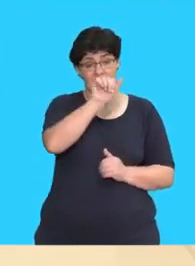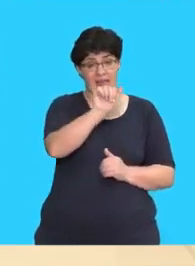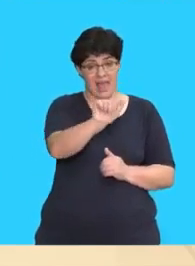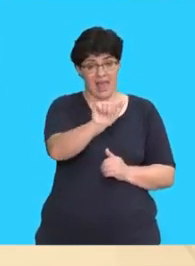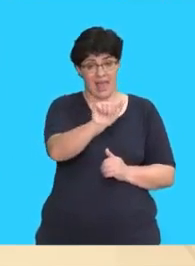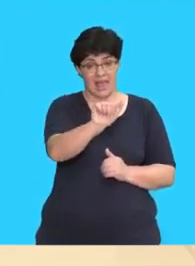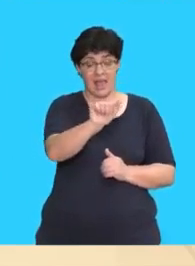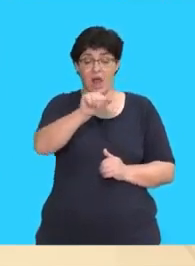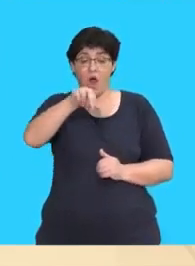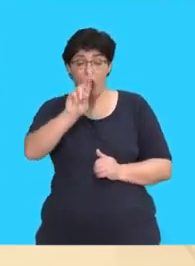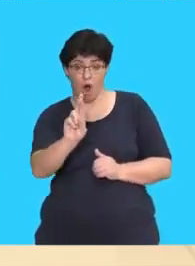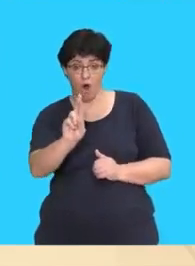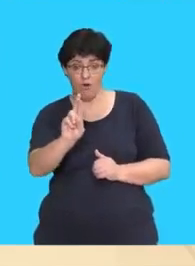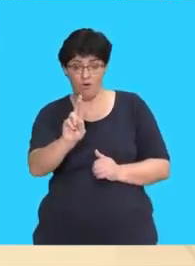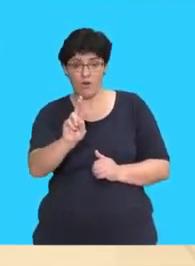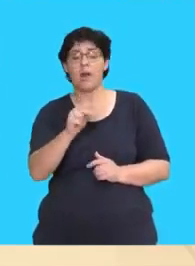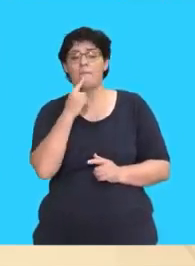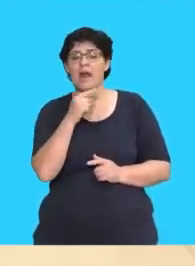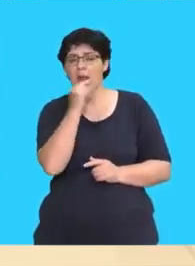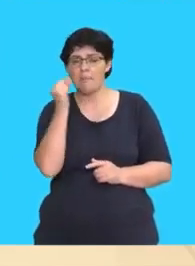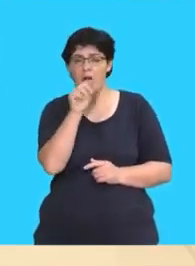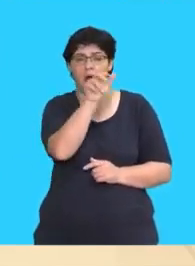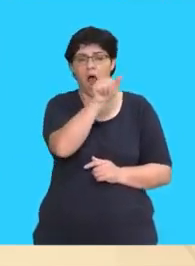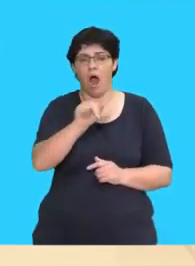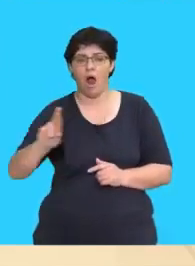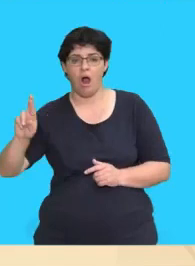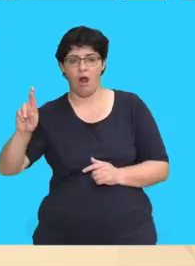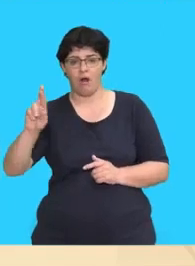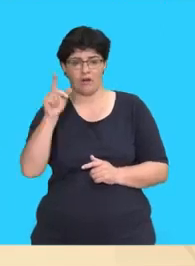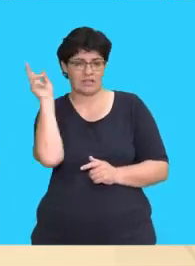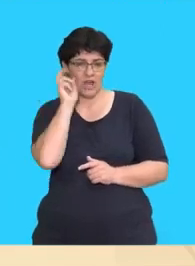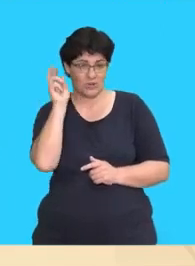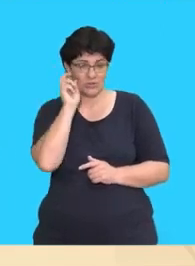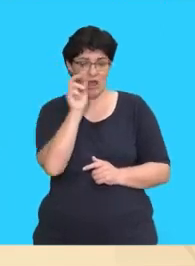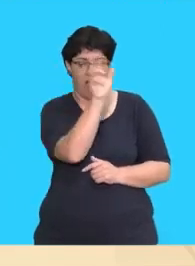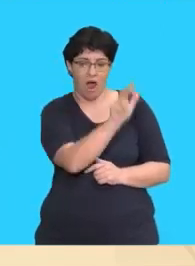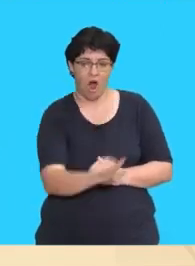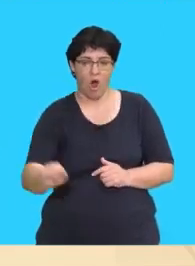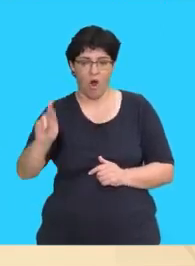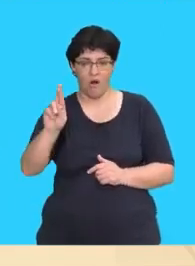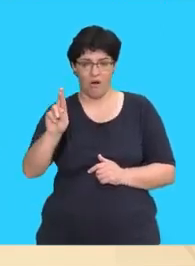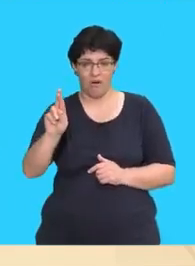an A is next to R, they make the R sound. R.